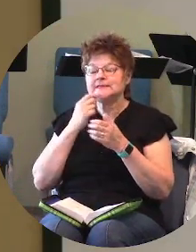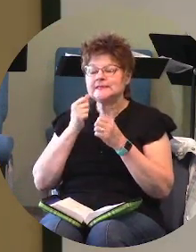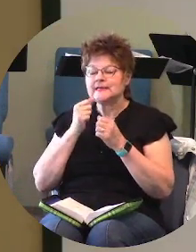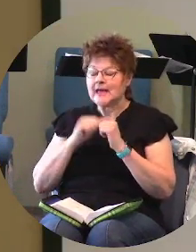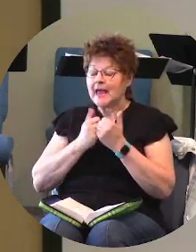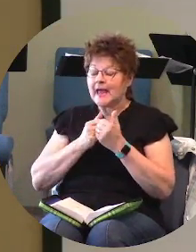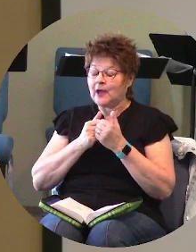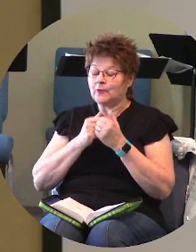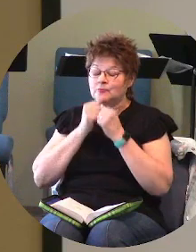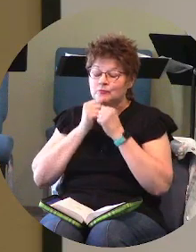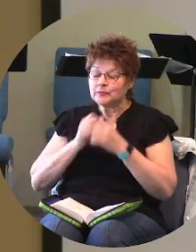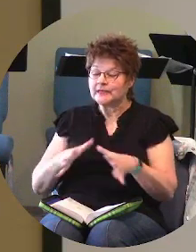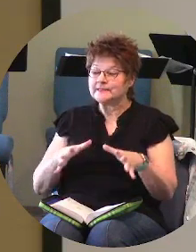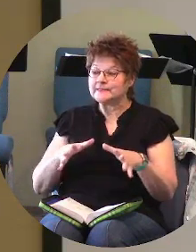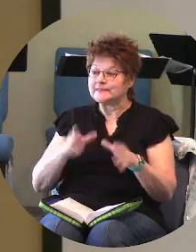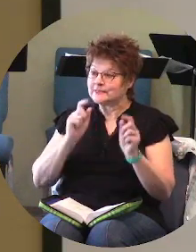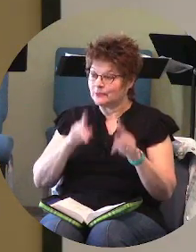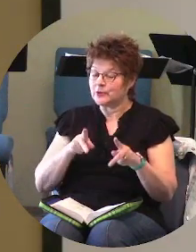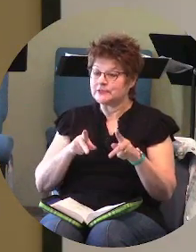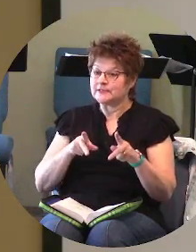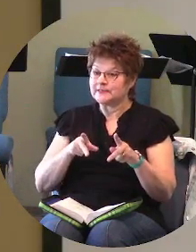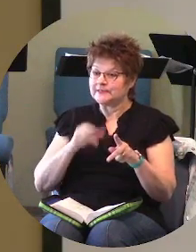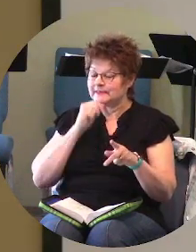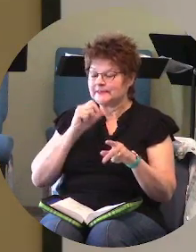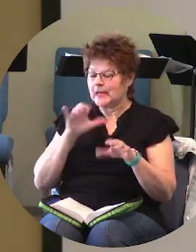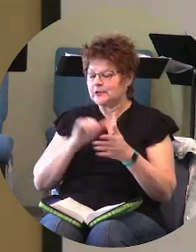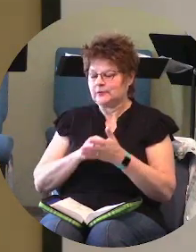the person who doesn't do that